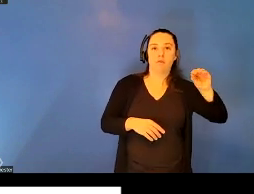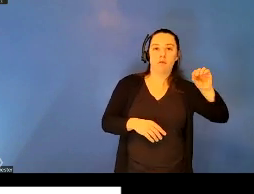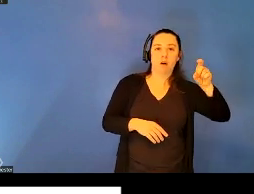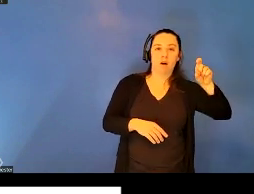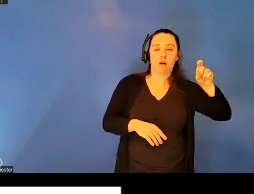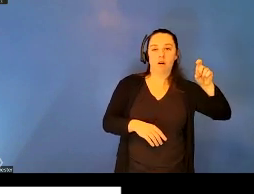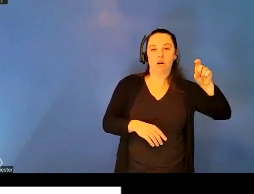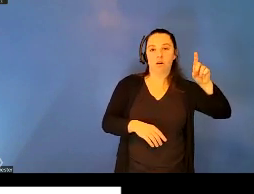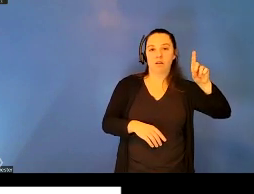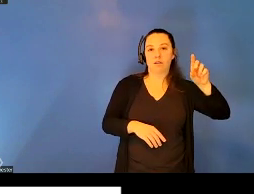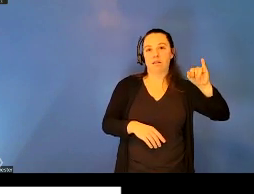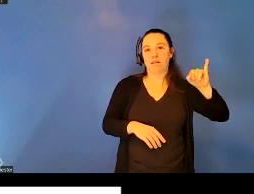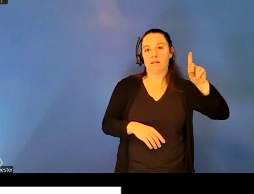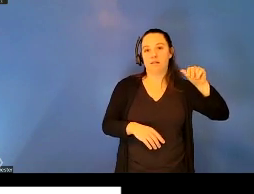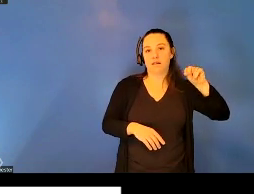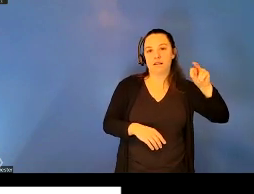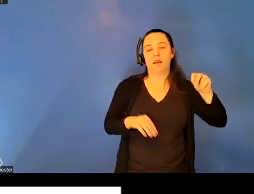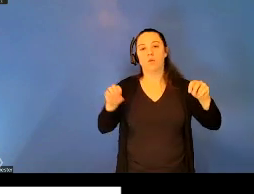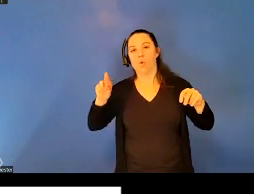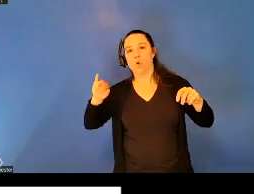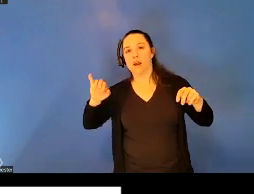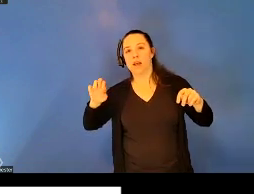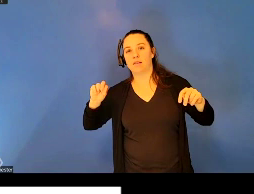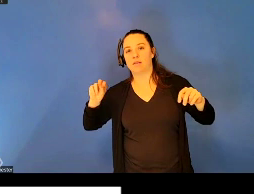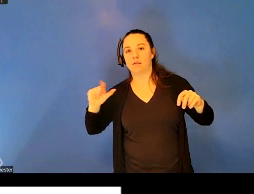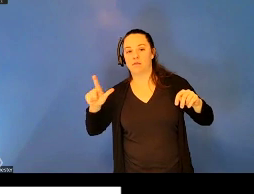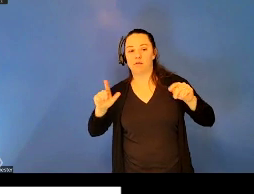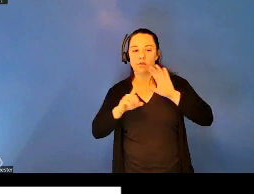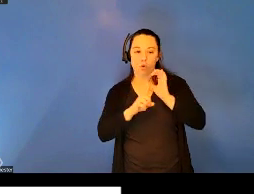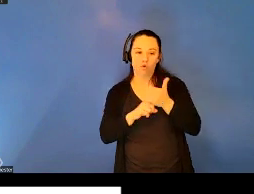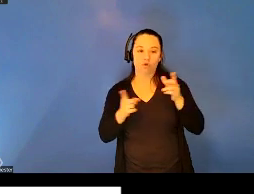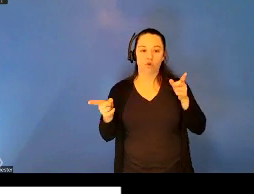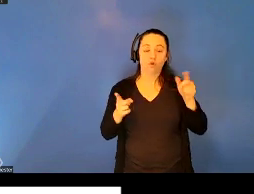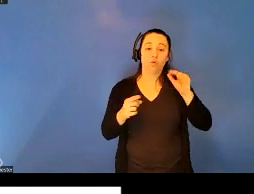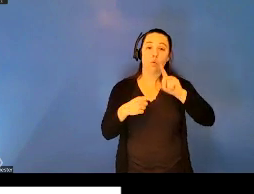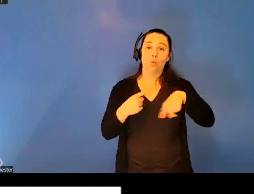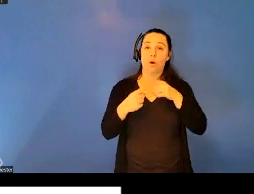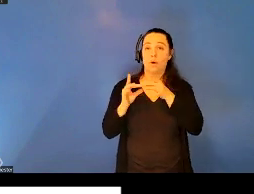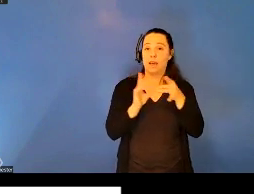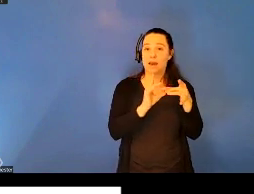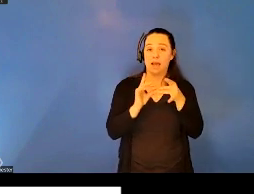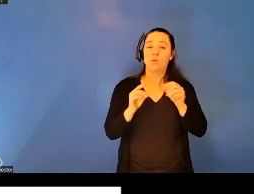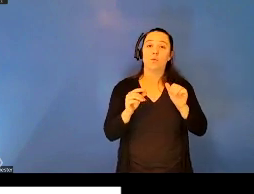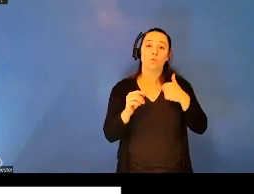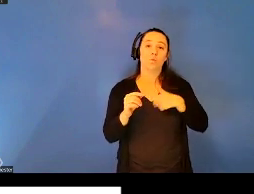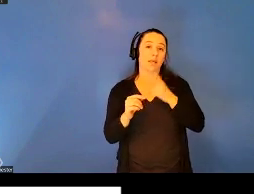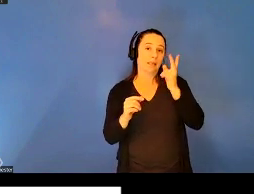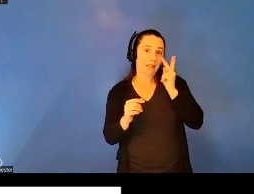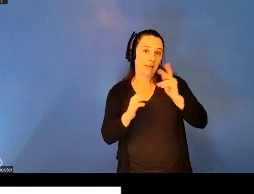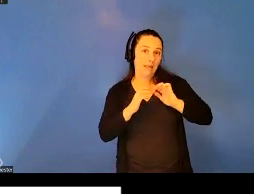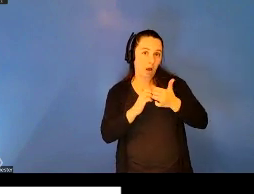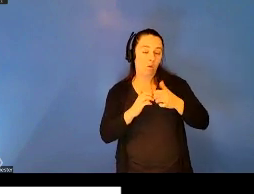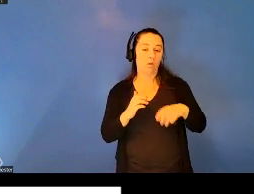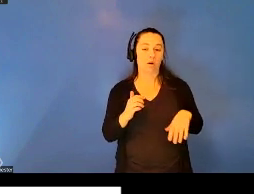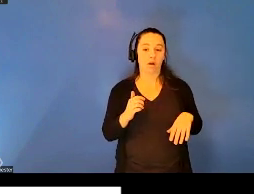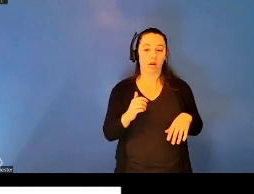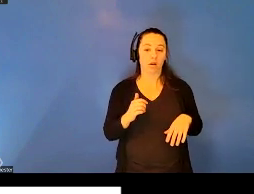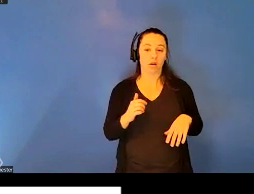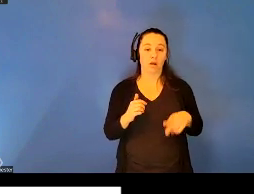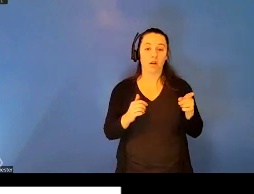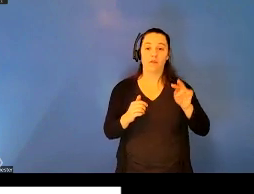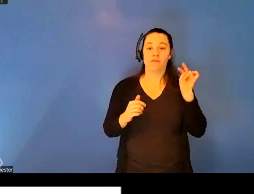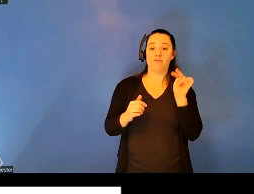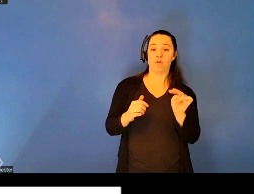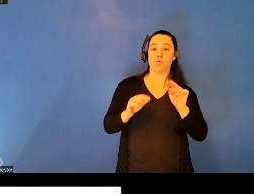spaces. So when we connect these thinkers together, we see the ways in which a view of the world is